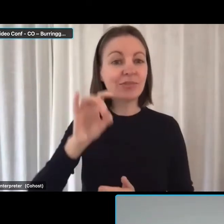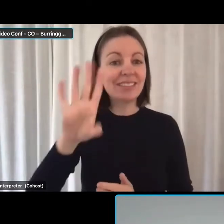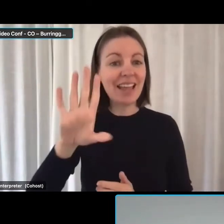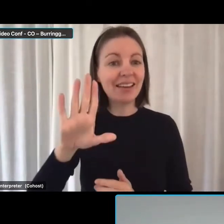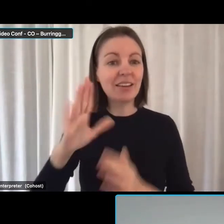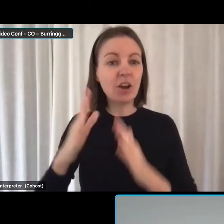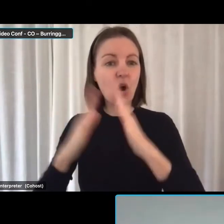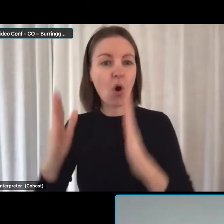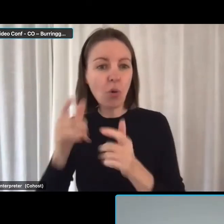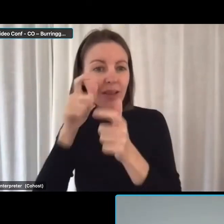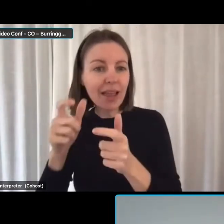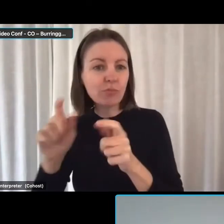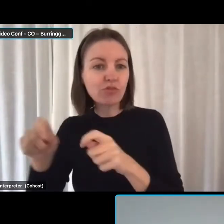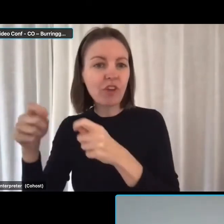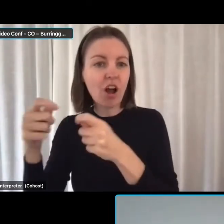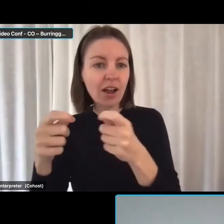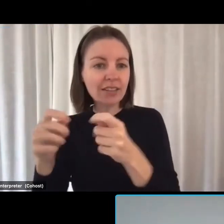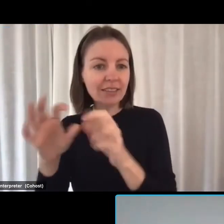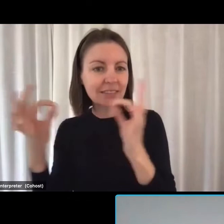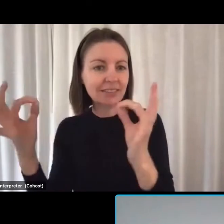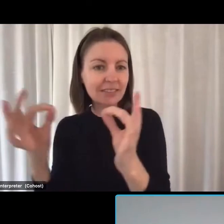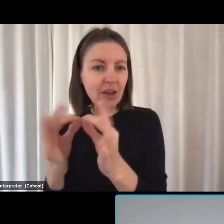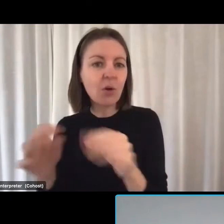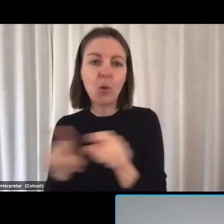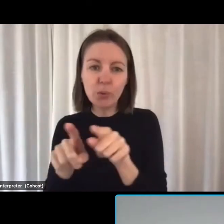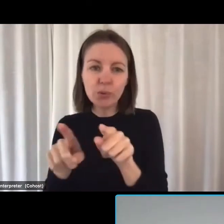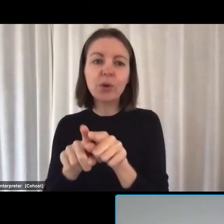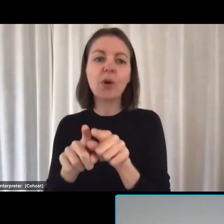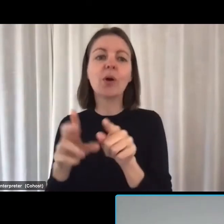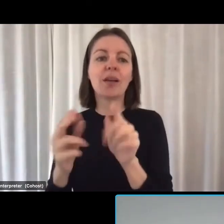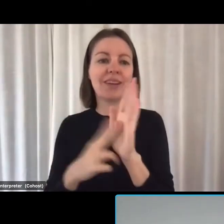screening for all of those because they'll cross train into both fields.